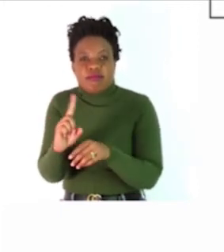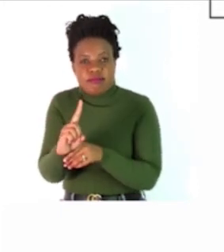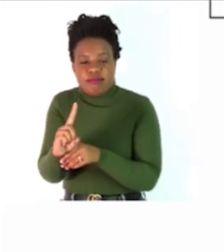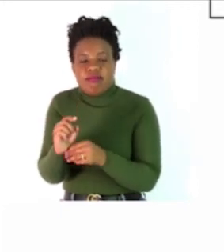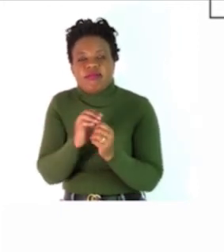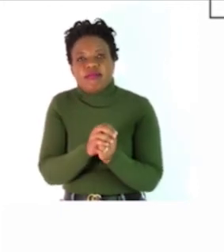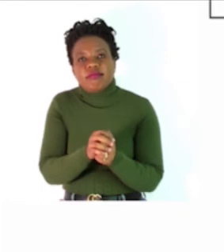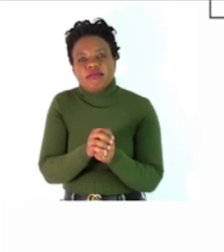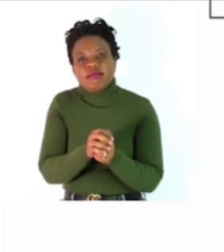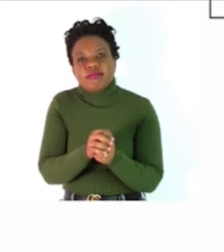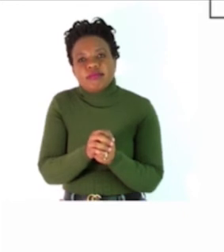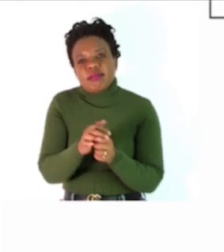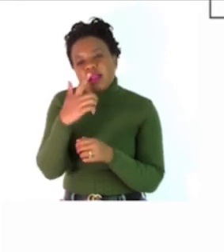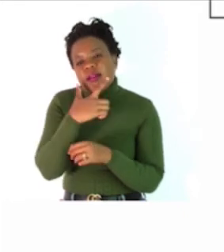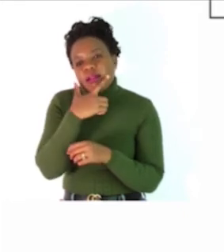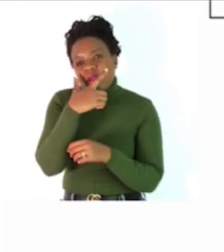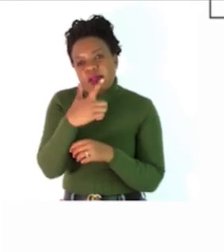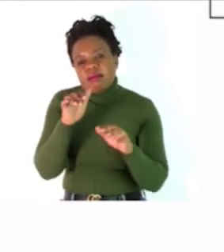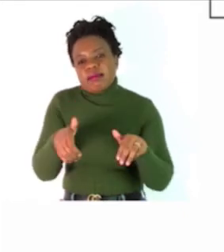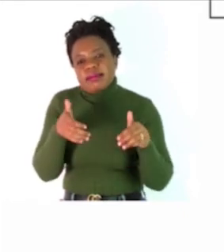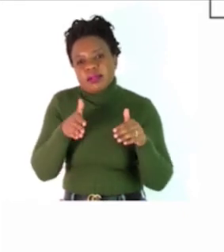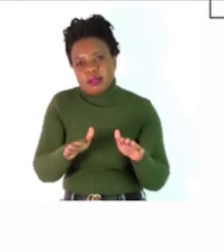So, thank you so very much, boys and girls.